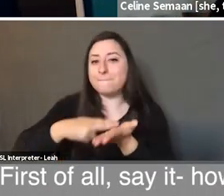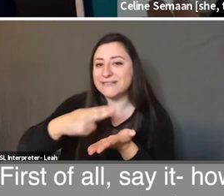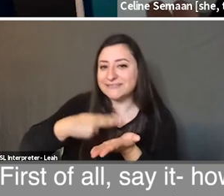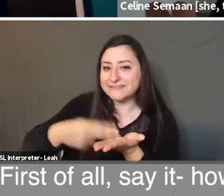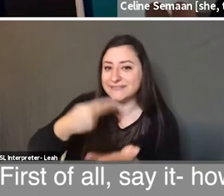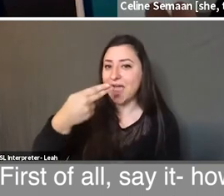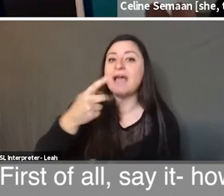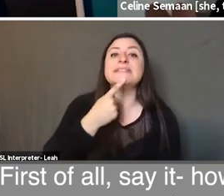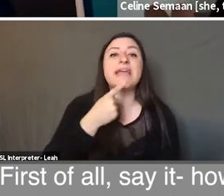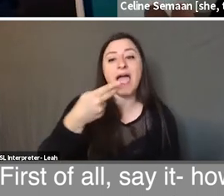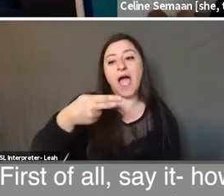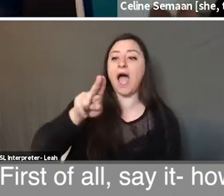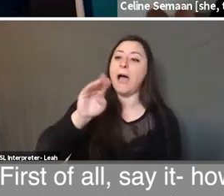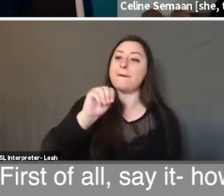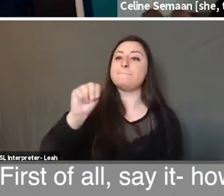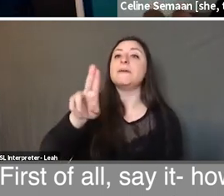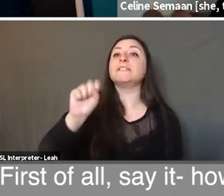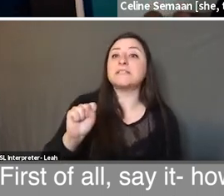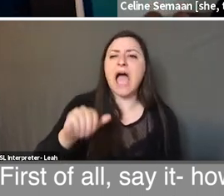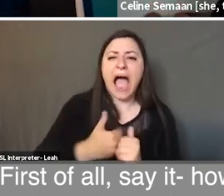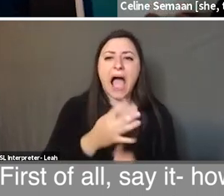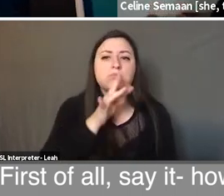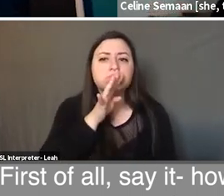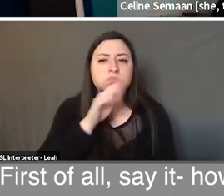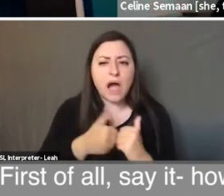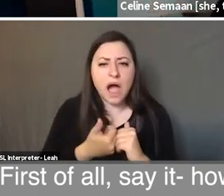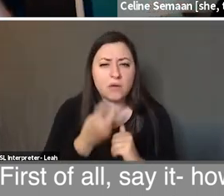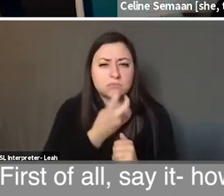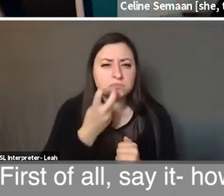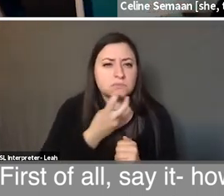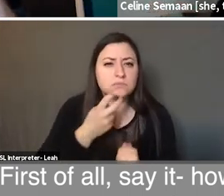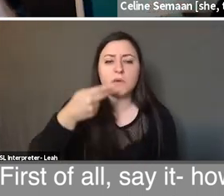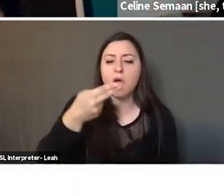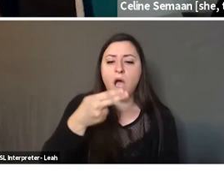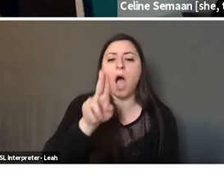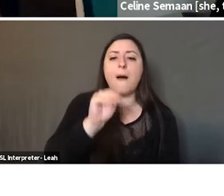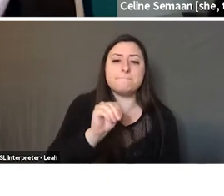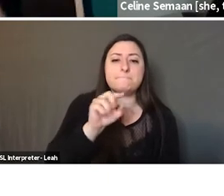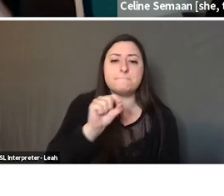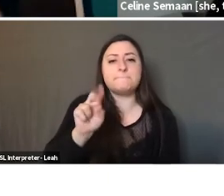First of all, say it. Say, how do we pronounce hummus? Hummus.